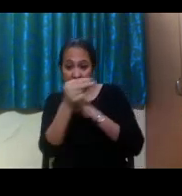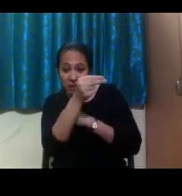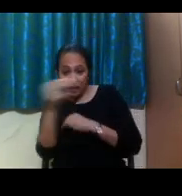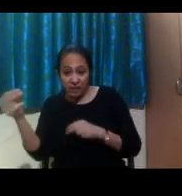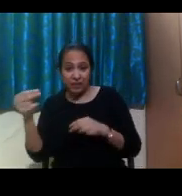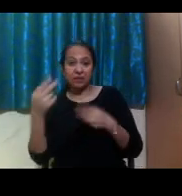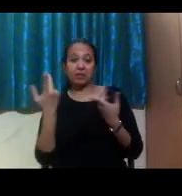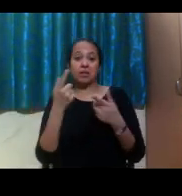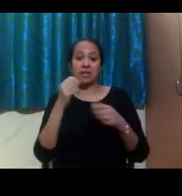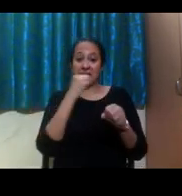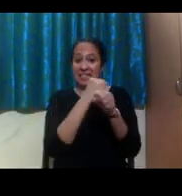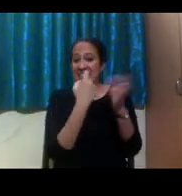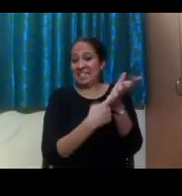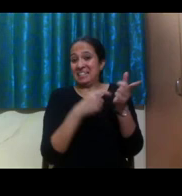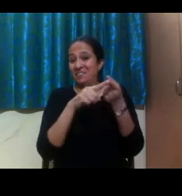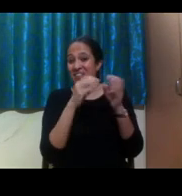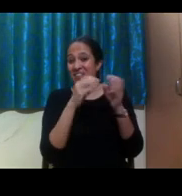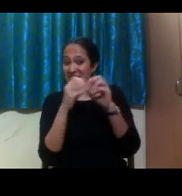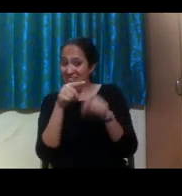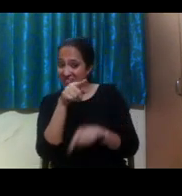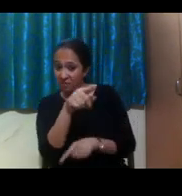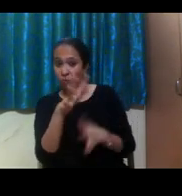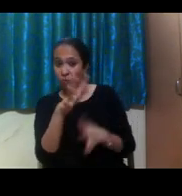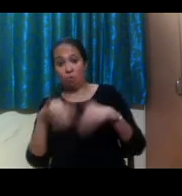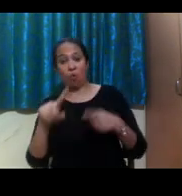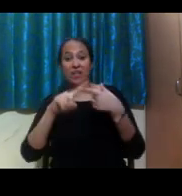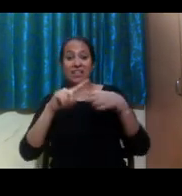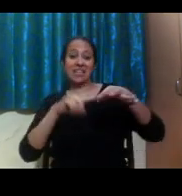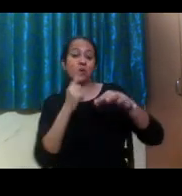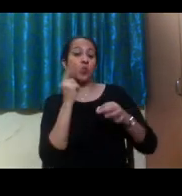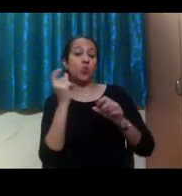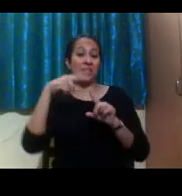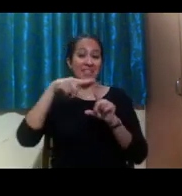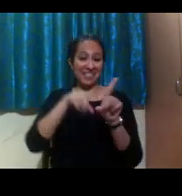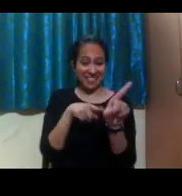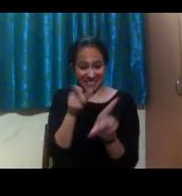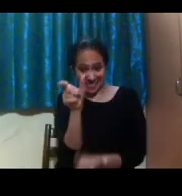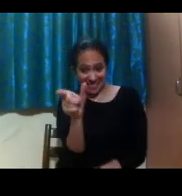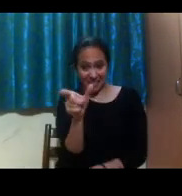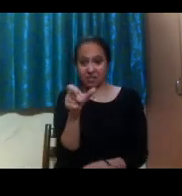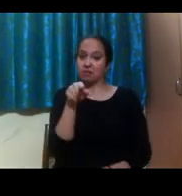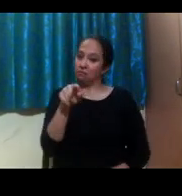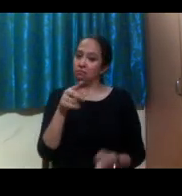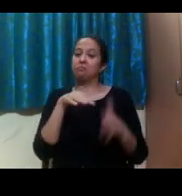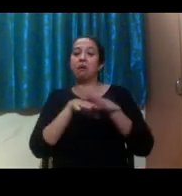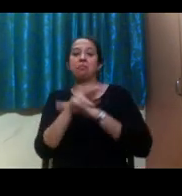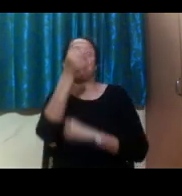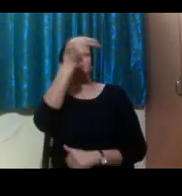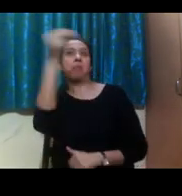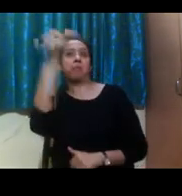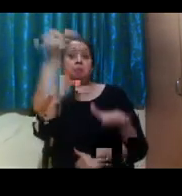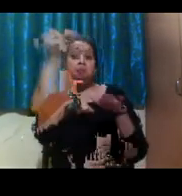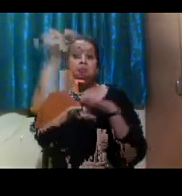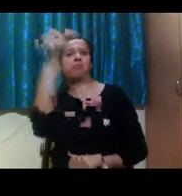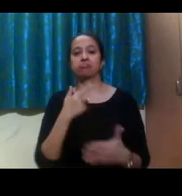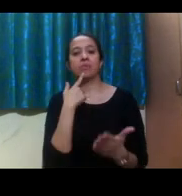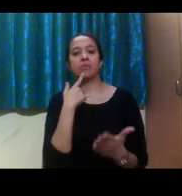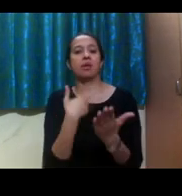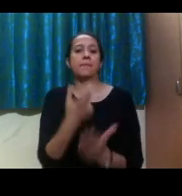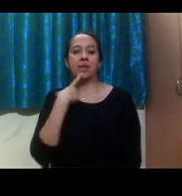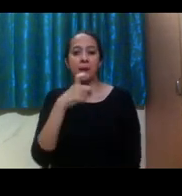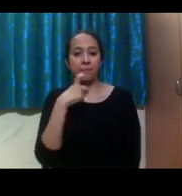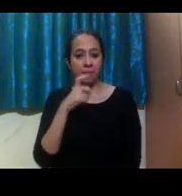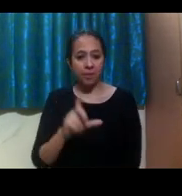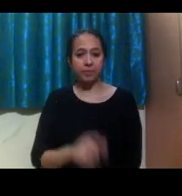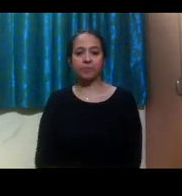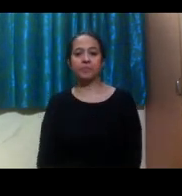compliance, or you might search the ADA coordinator, they're the ones who would handle those complaints. And of course, the one thing when it